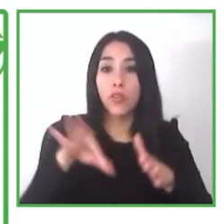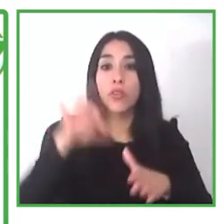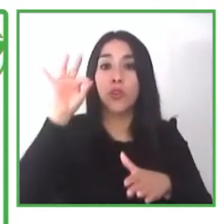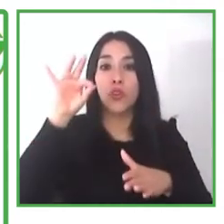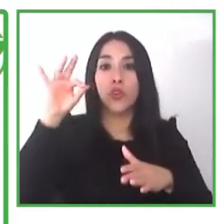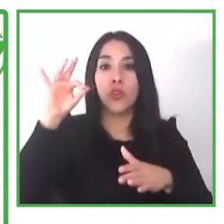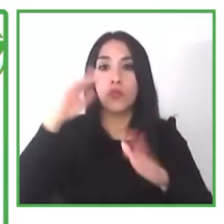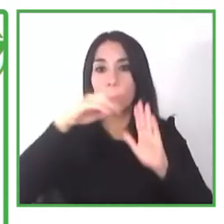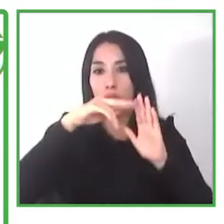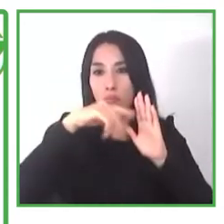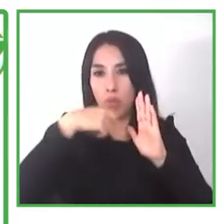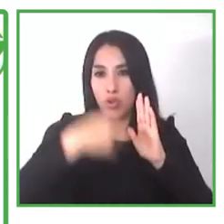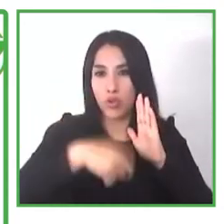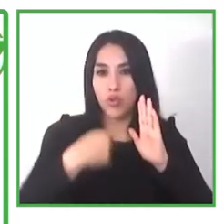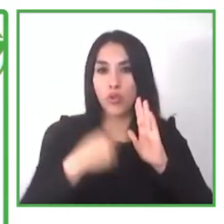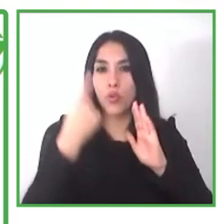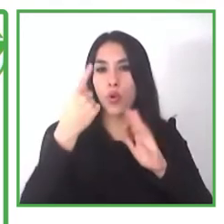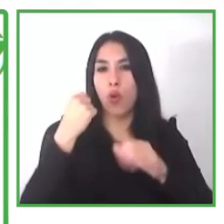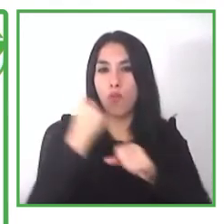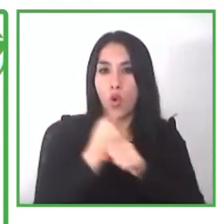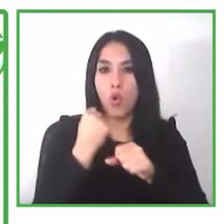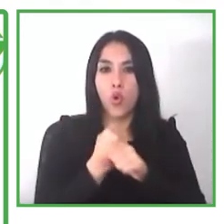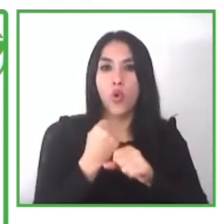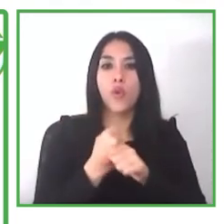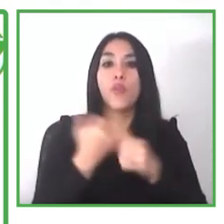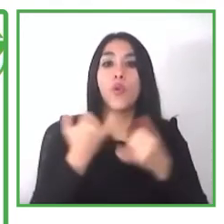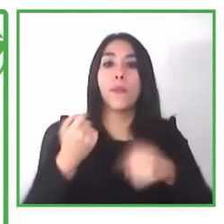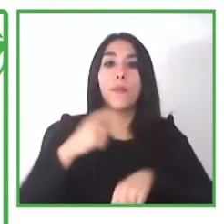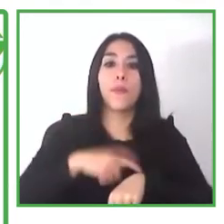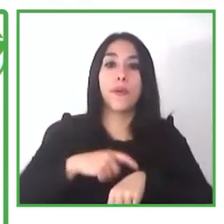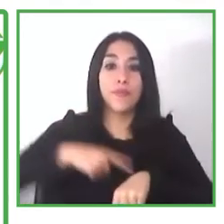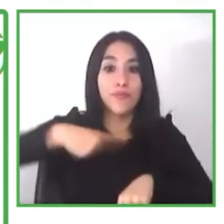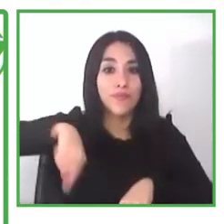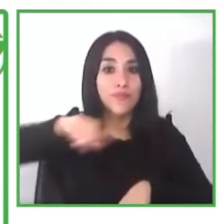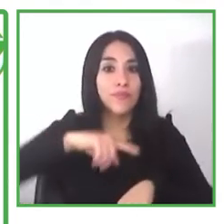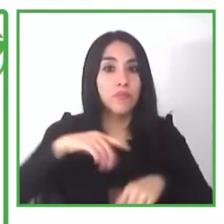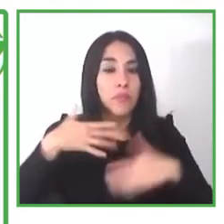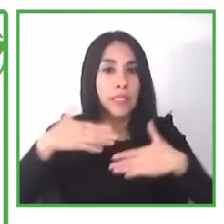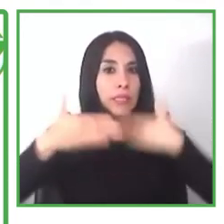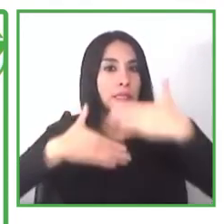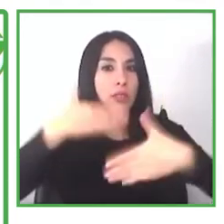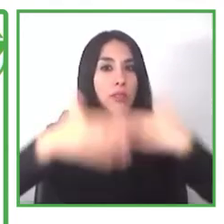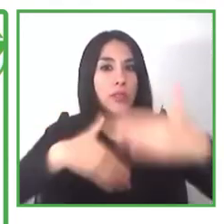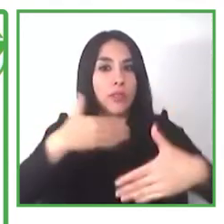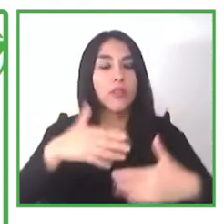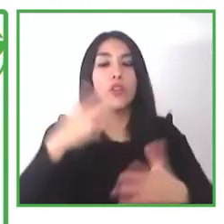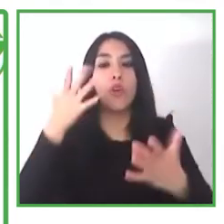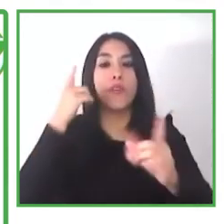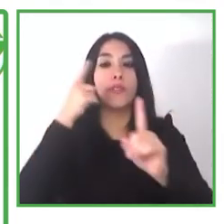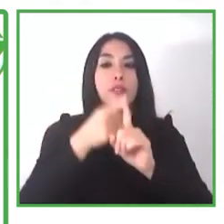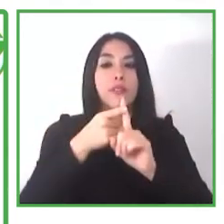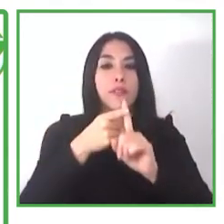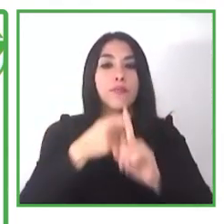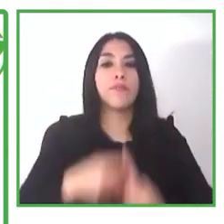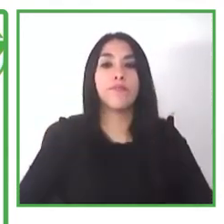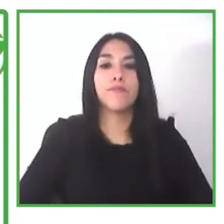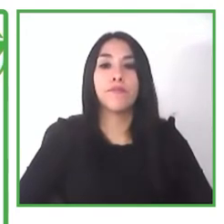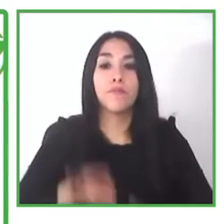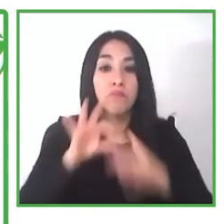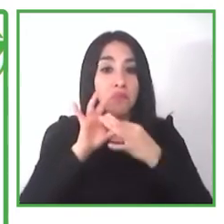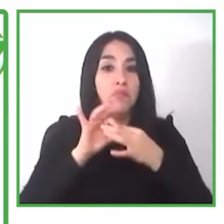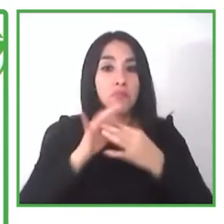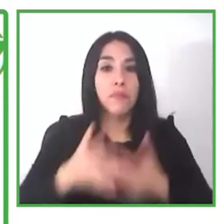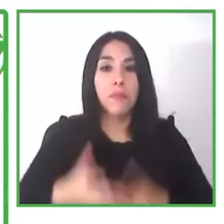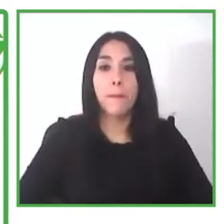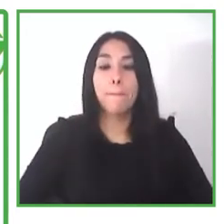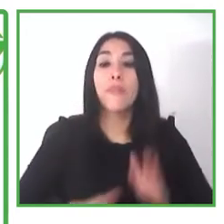goals related to the sdgs so this is very important for us nowadays and so obviously